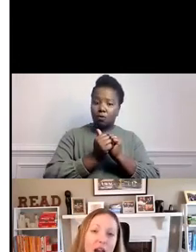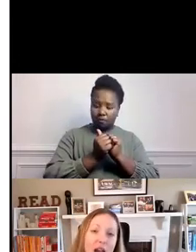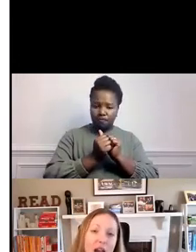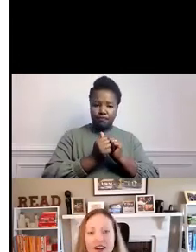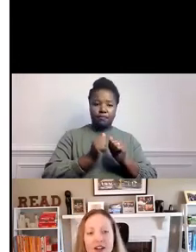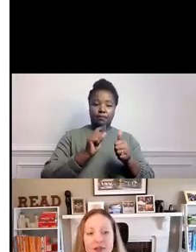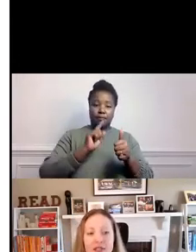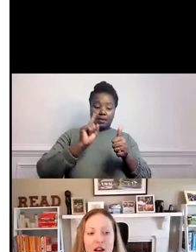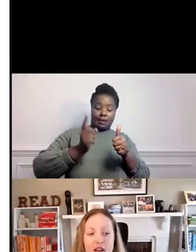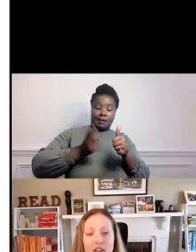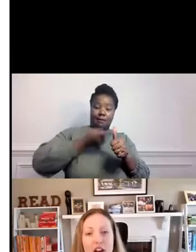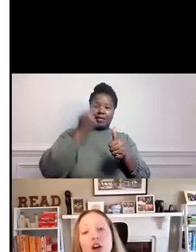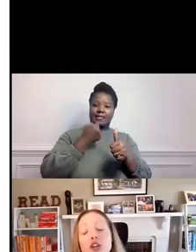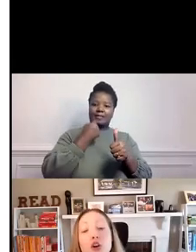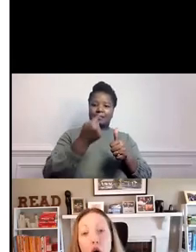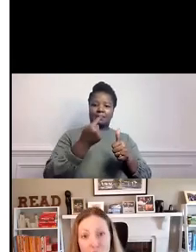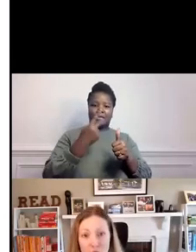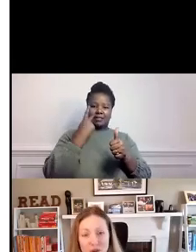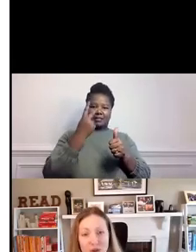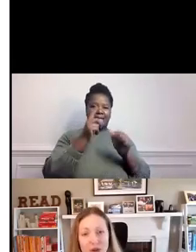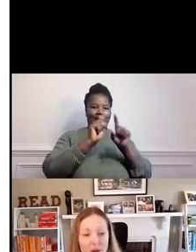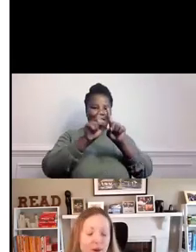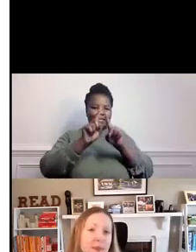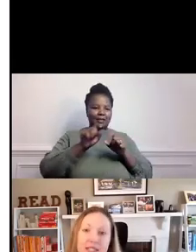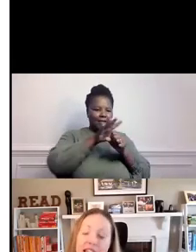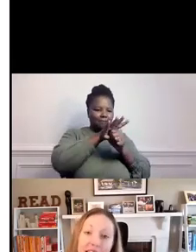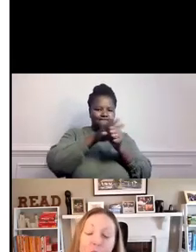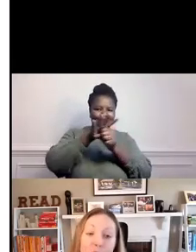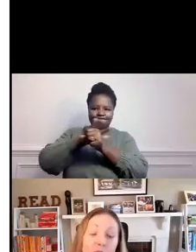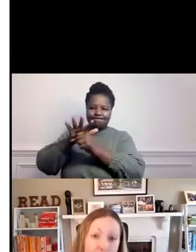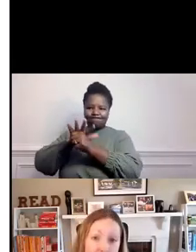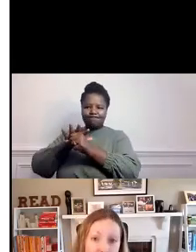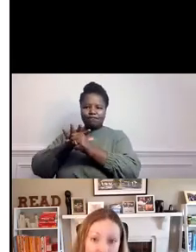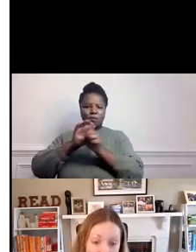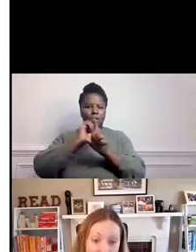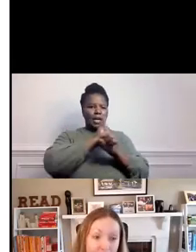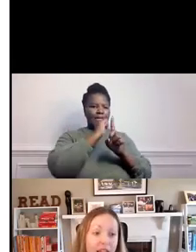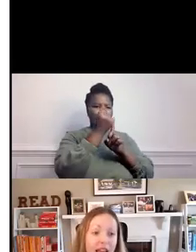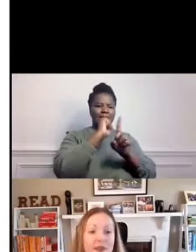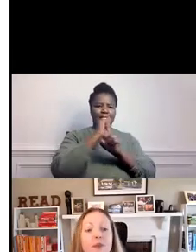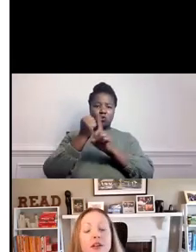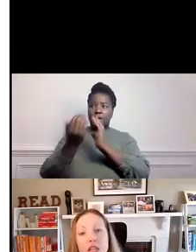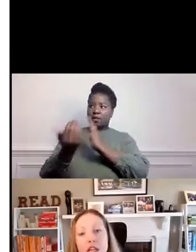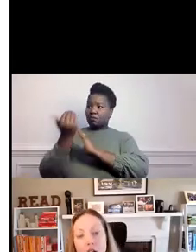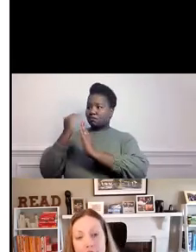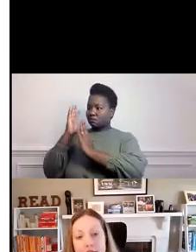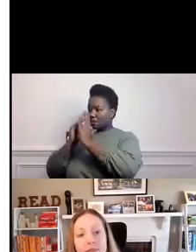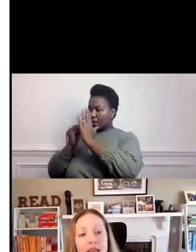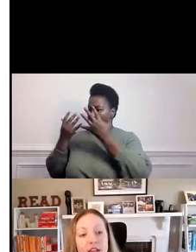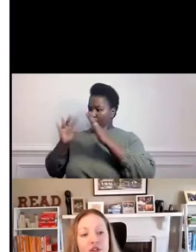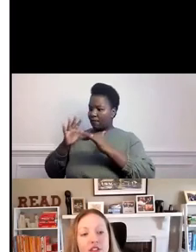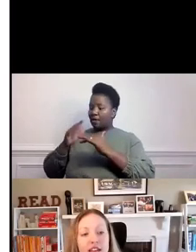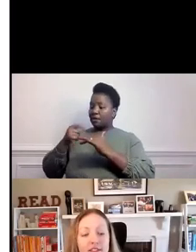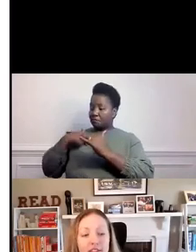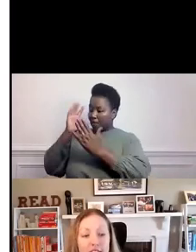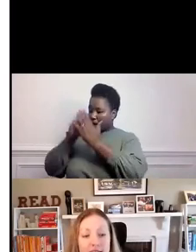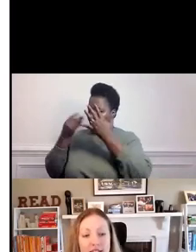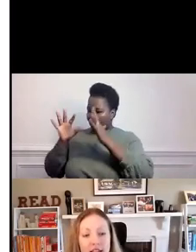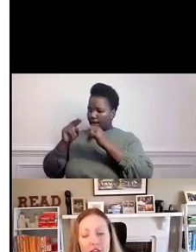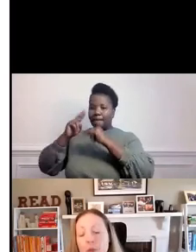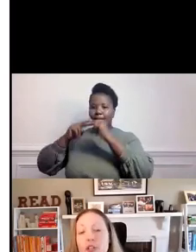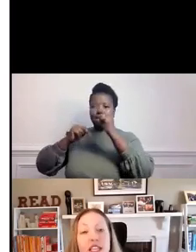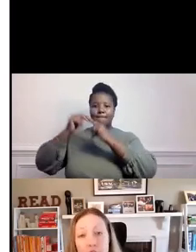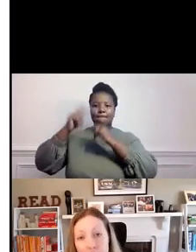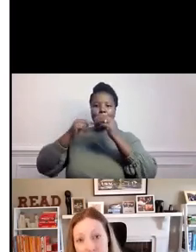have to make scenarios that are your own. So perhaps picking what we've written about and building on it to make sure that it